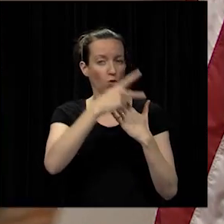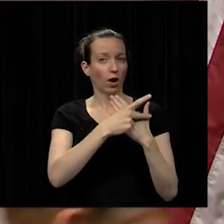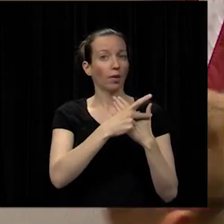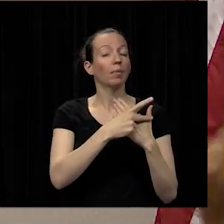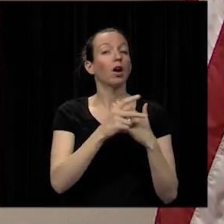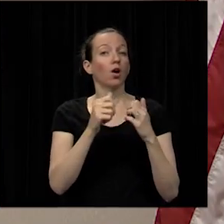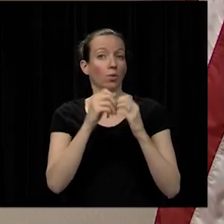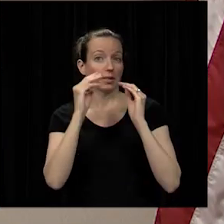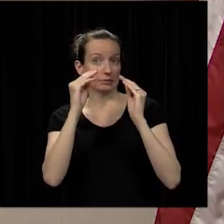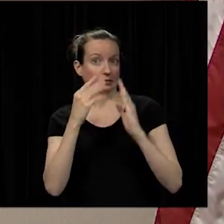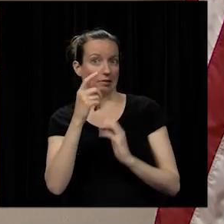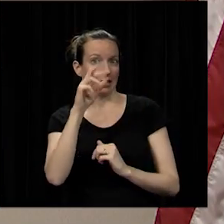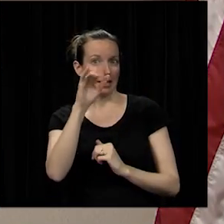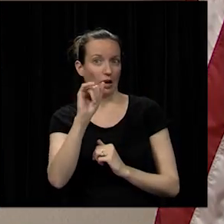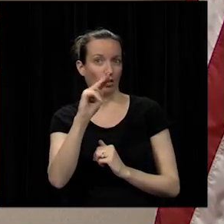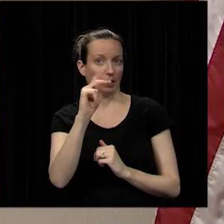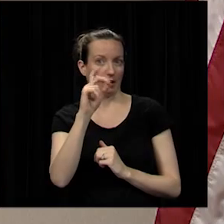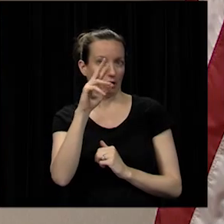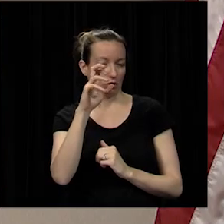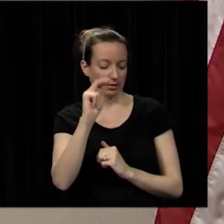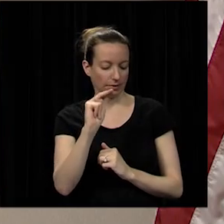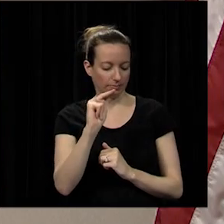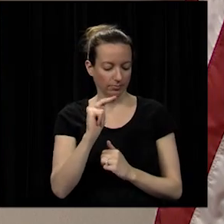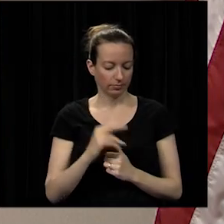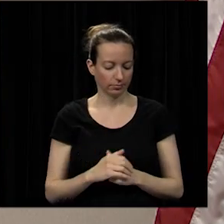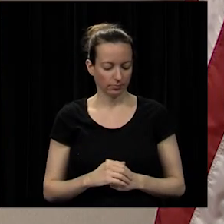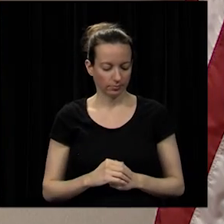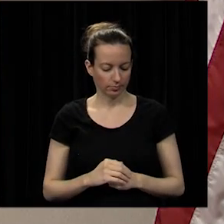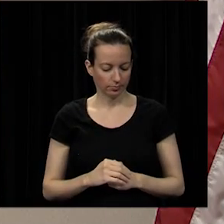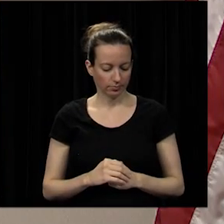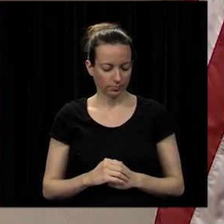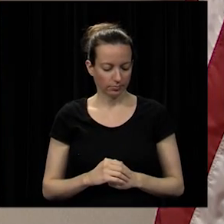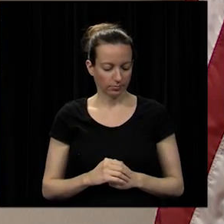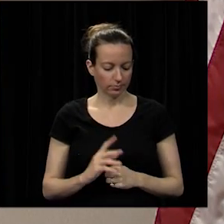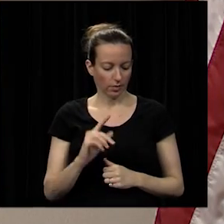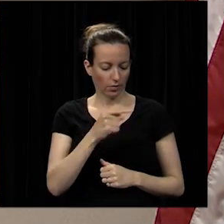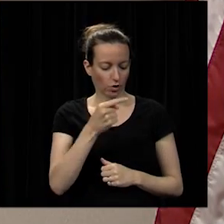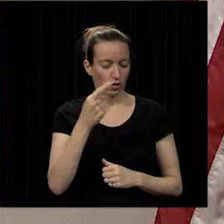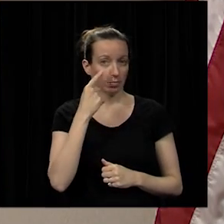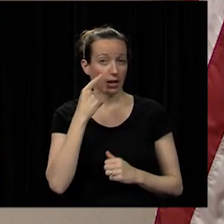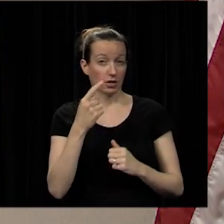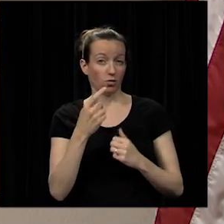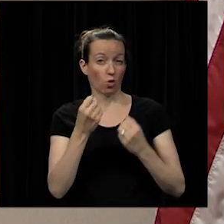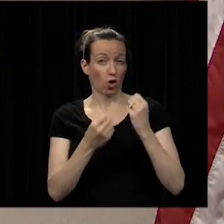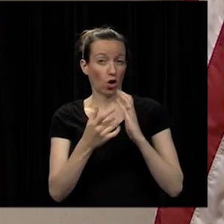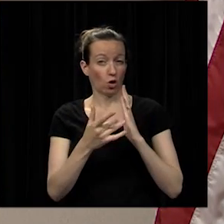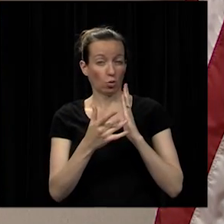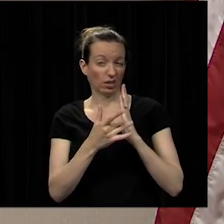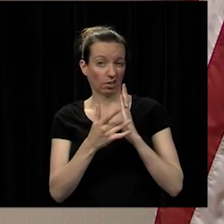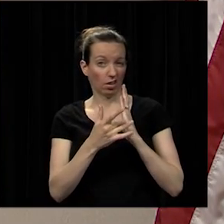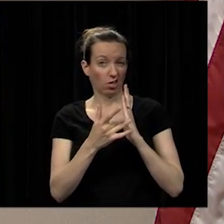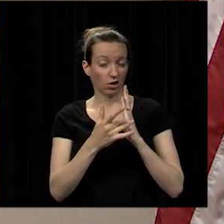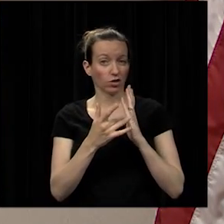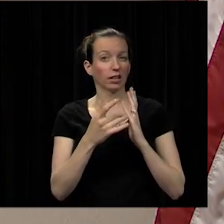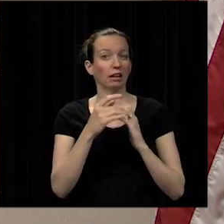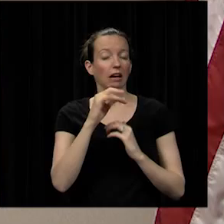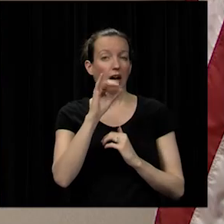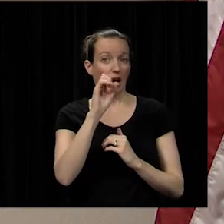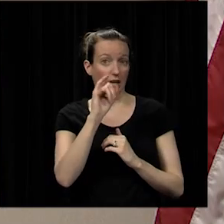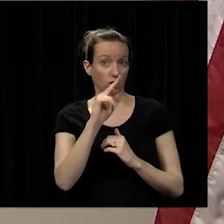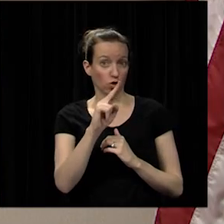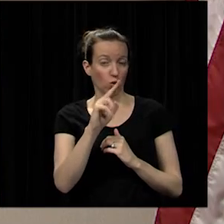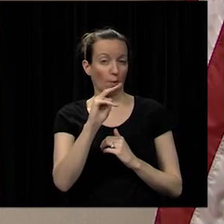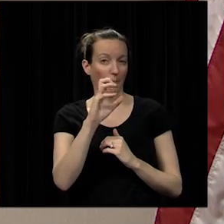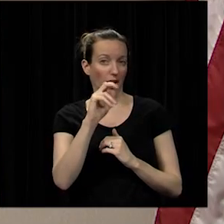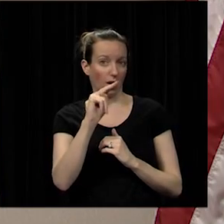instructor gary anderson you come forward and first place for auto technology we're finishing i assume mcconin from the auto